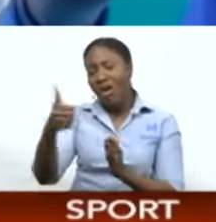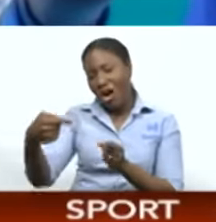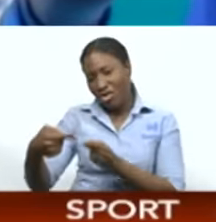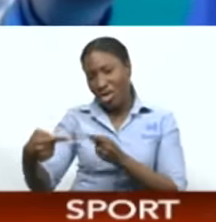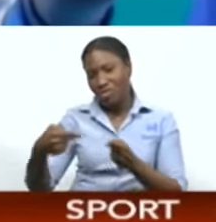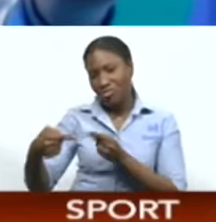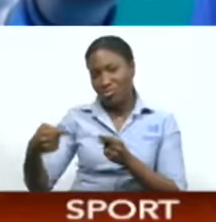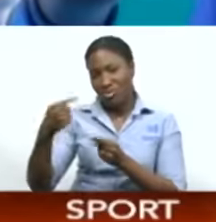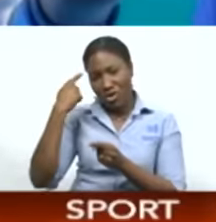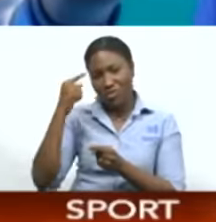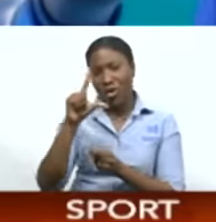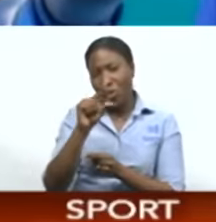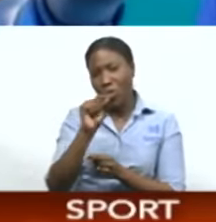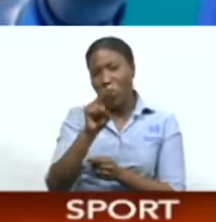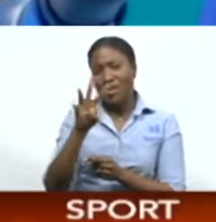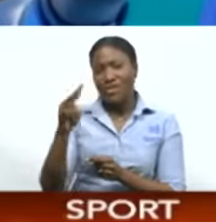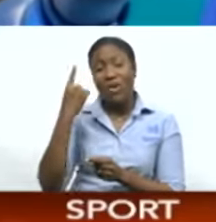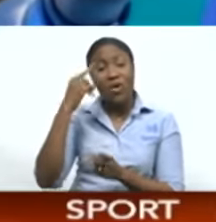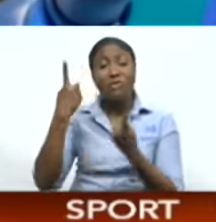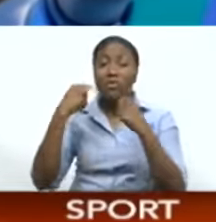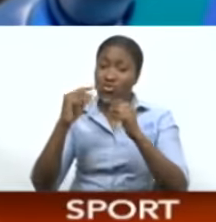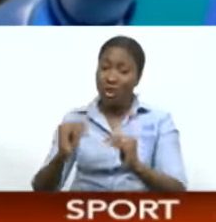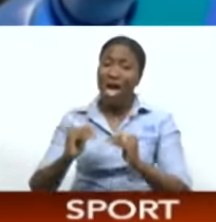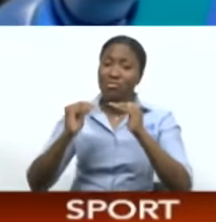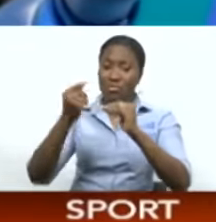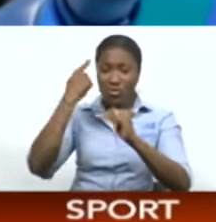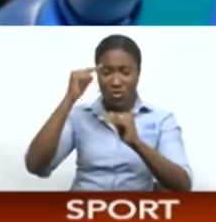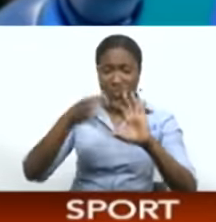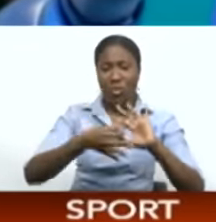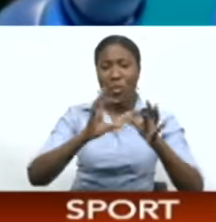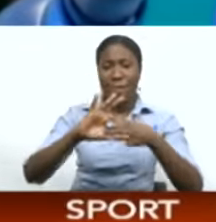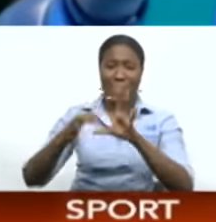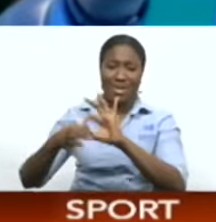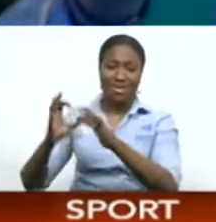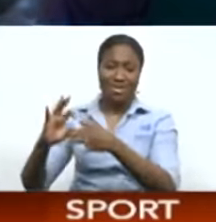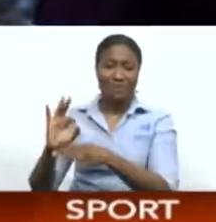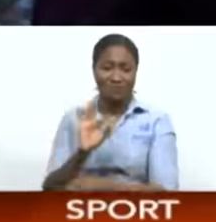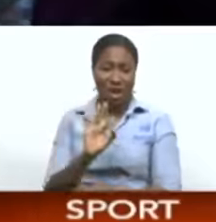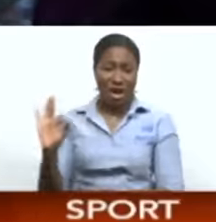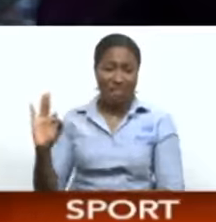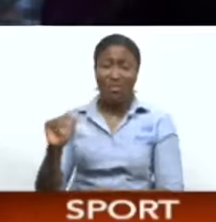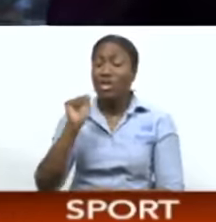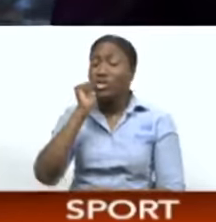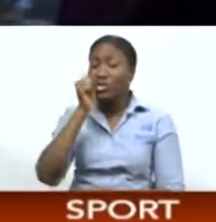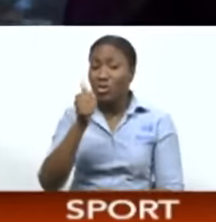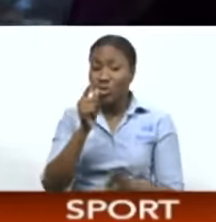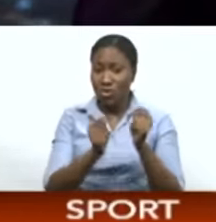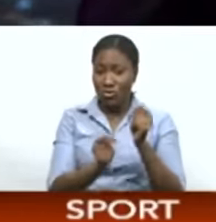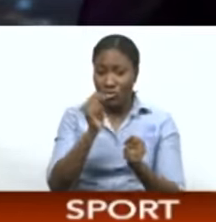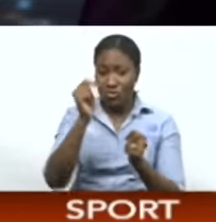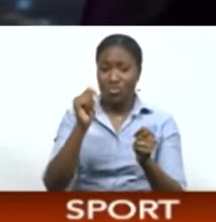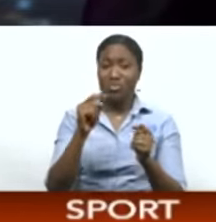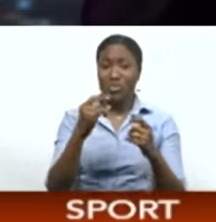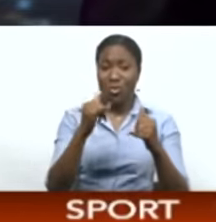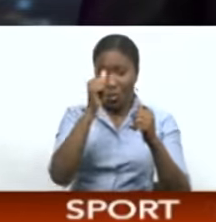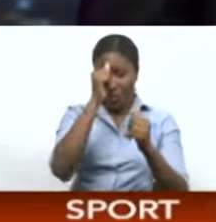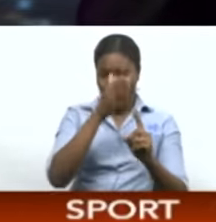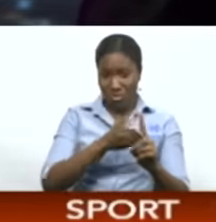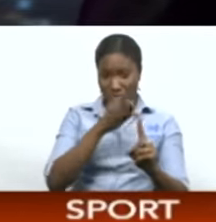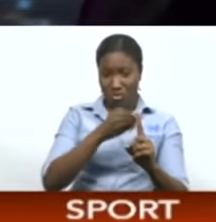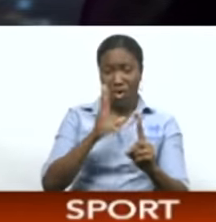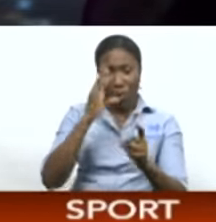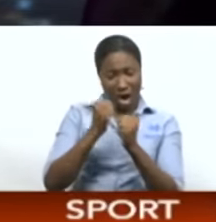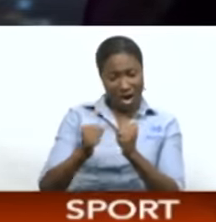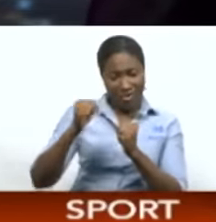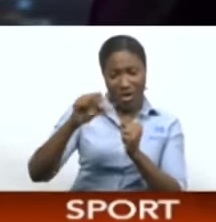in early 2024 to find his way to the Paris Olympic Games. Tomorrow, Team TTO's Angel George fights in the